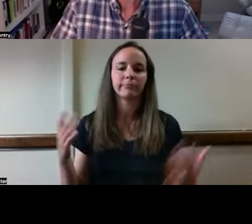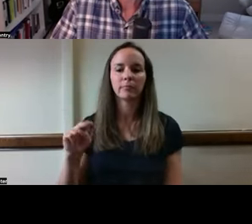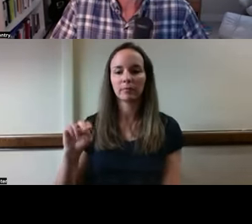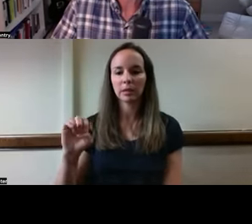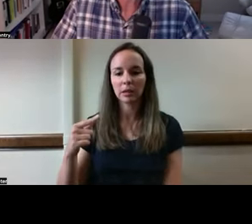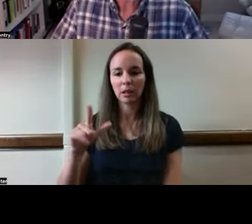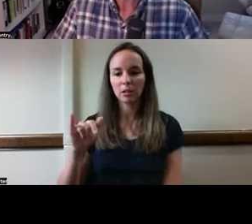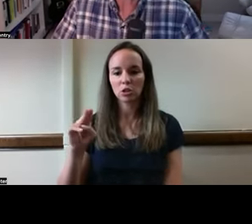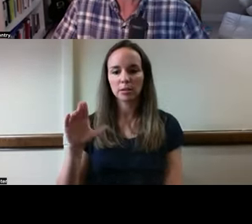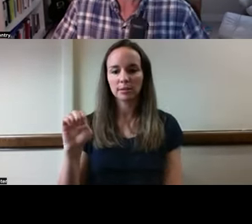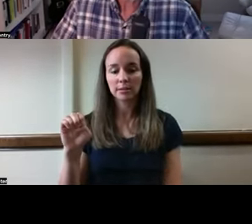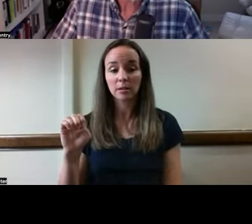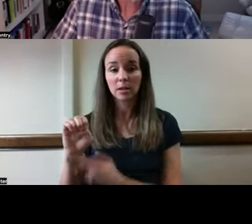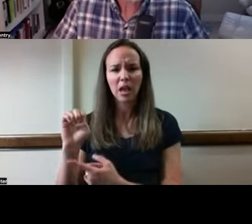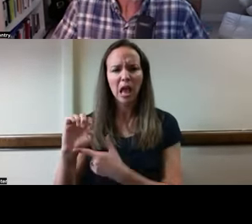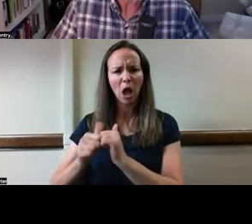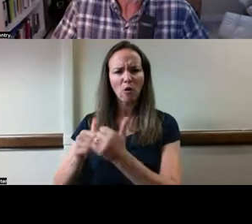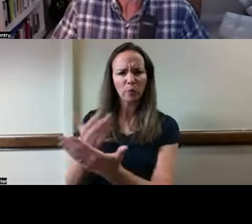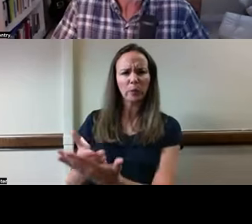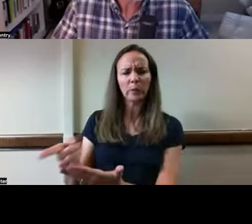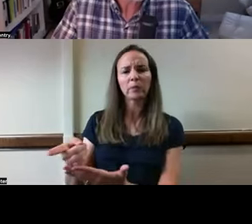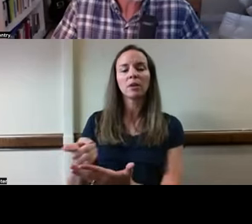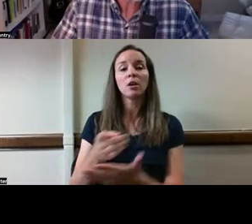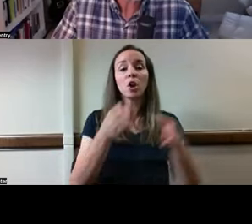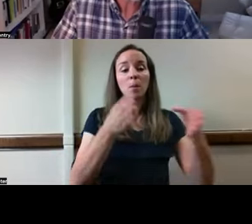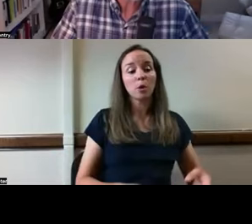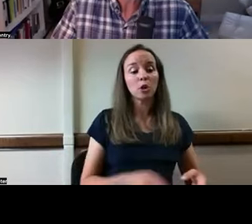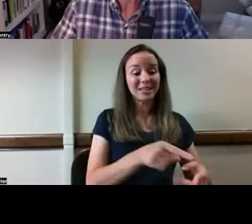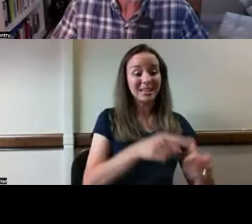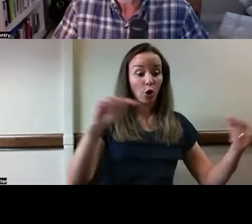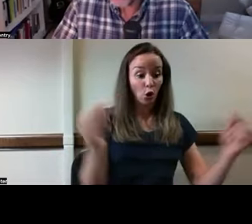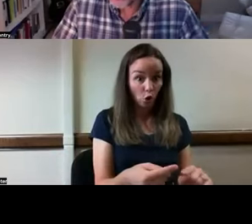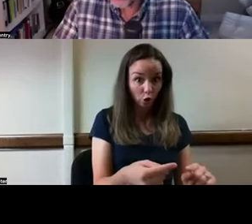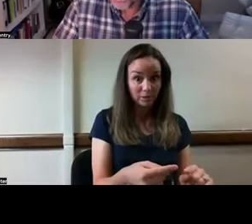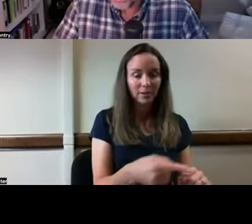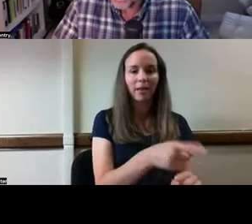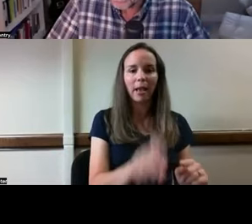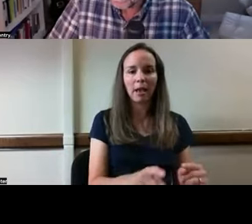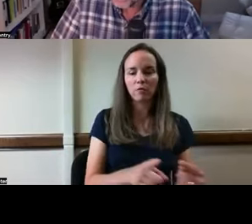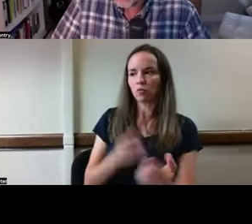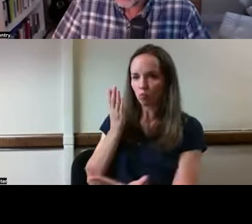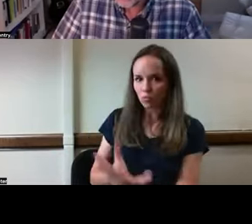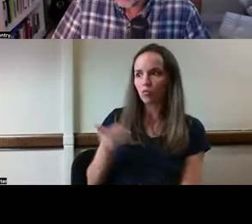To prove negligence, it's the plaintiff, the person who was injured, who has the burden of proof.